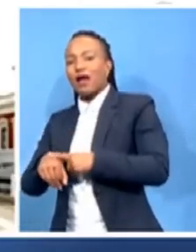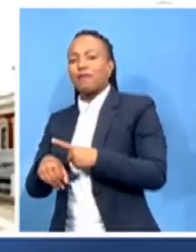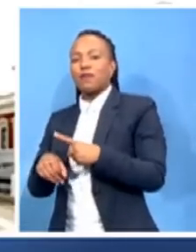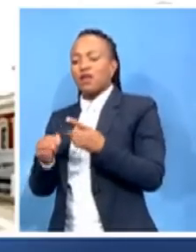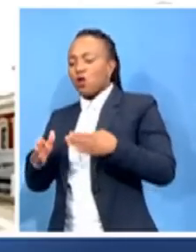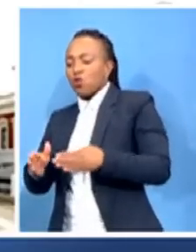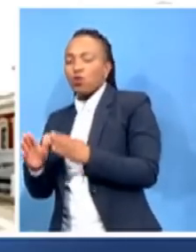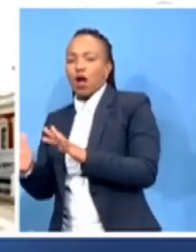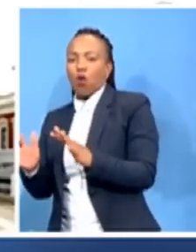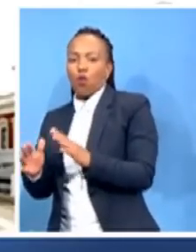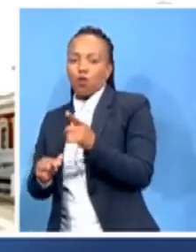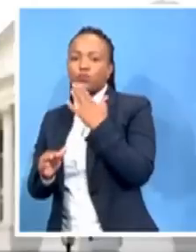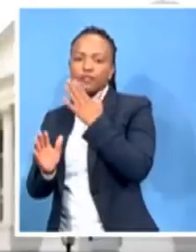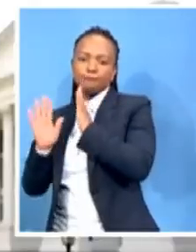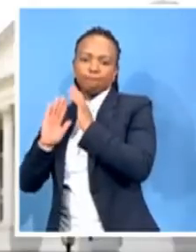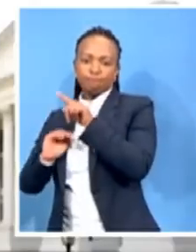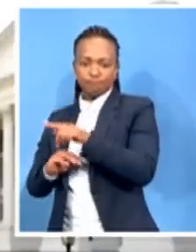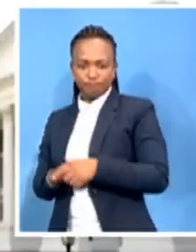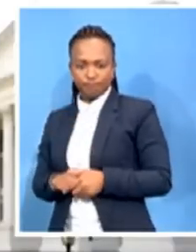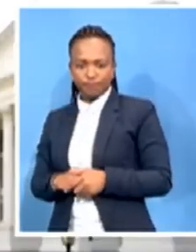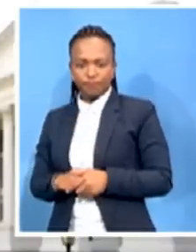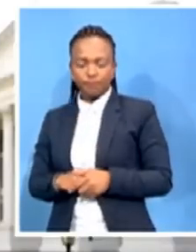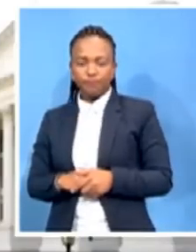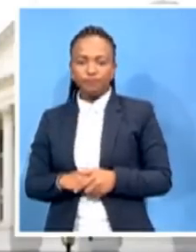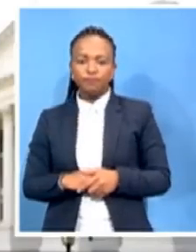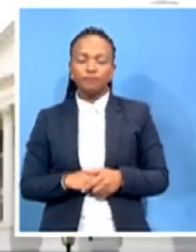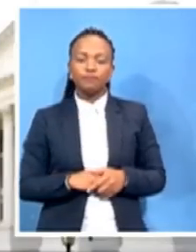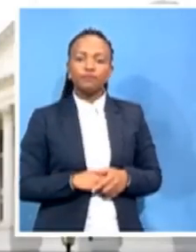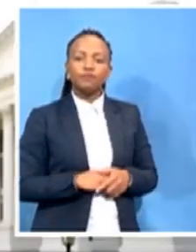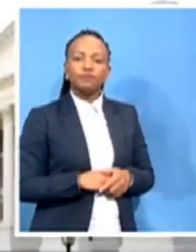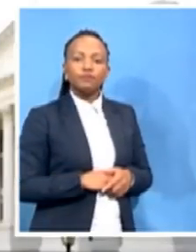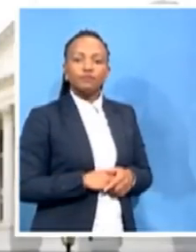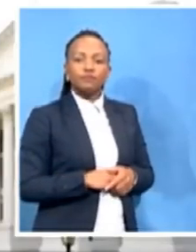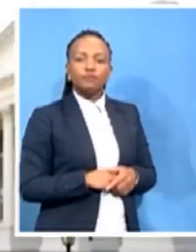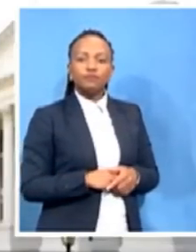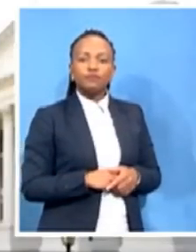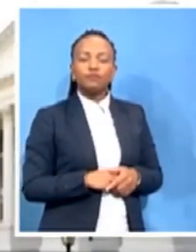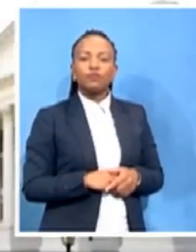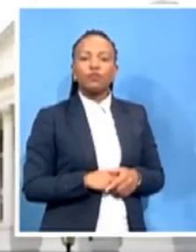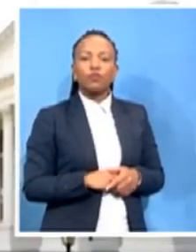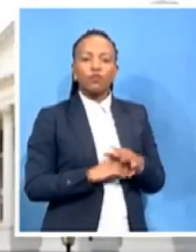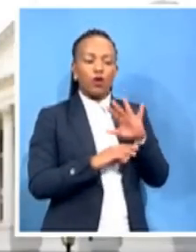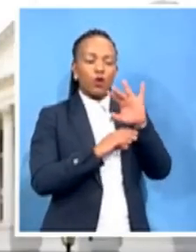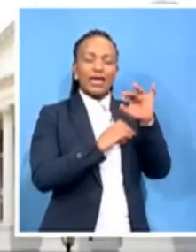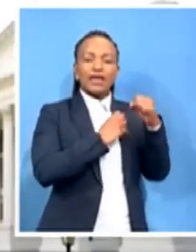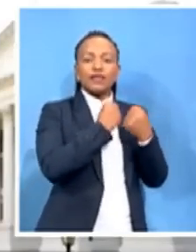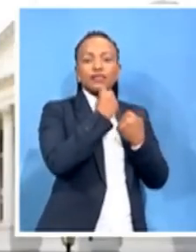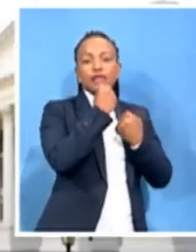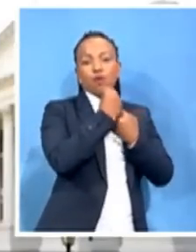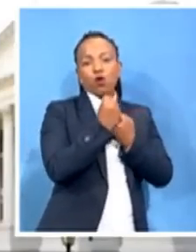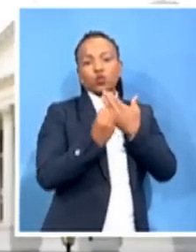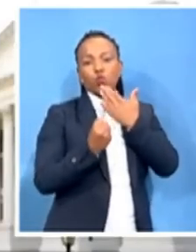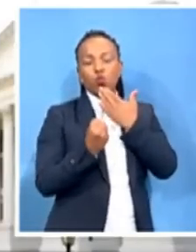Look, we have the support of the truck drivers, which is an issue that we've been raising as MKMVA, that